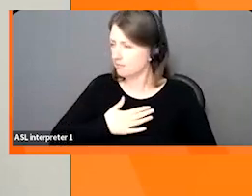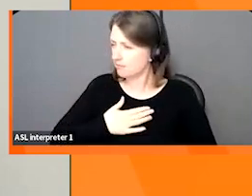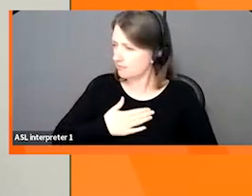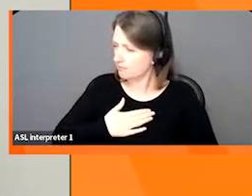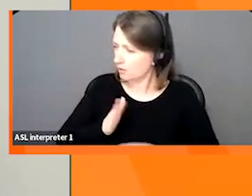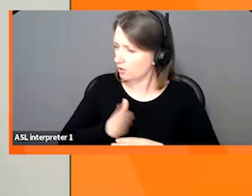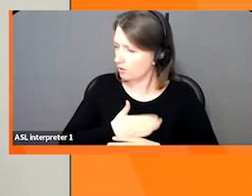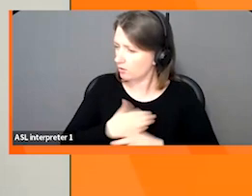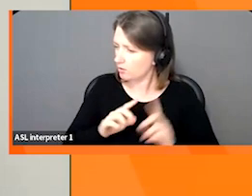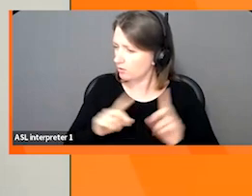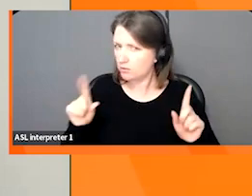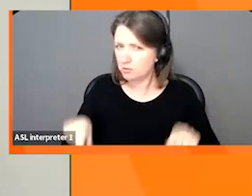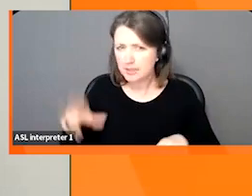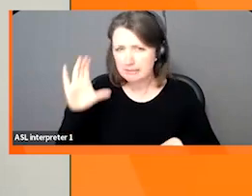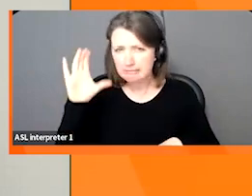up. Apologies.